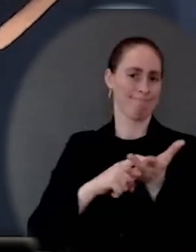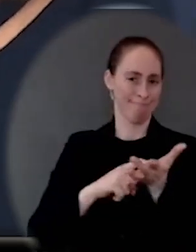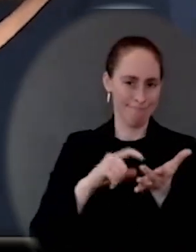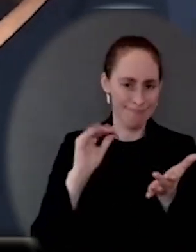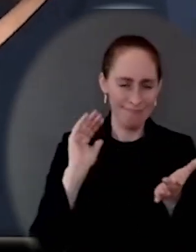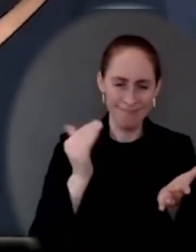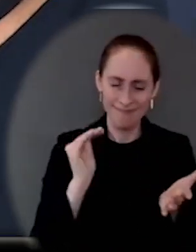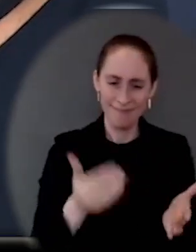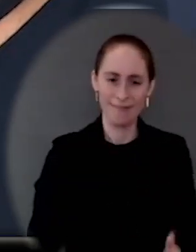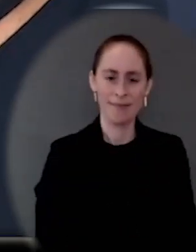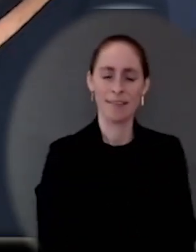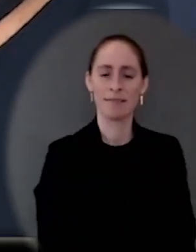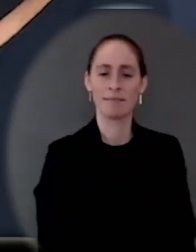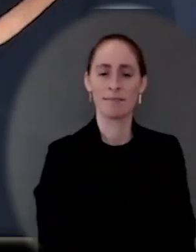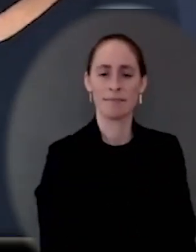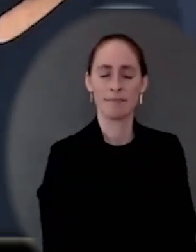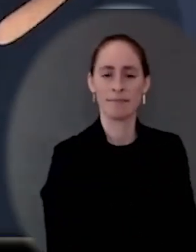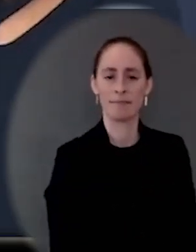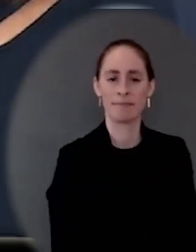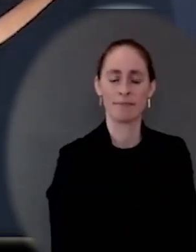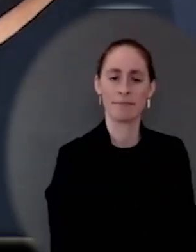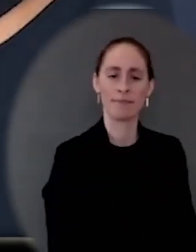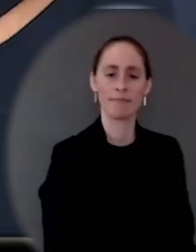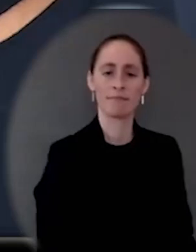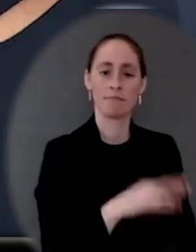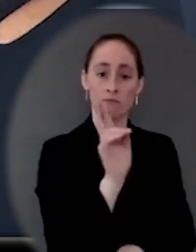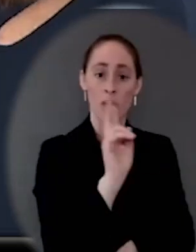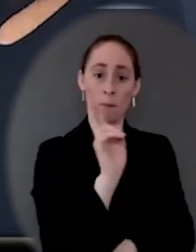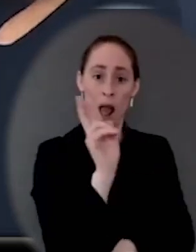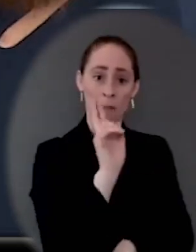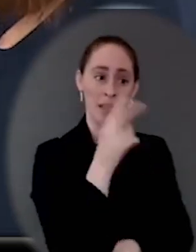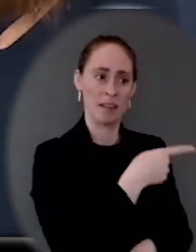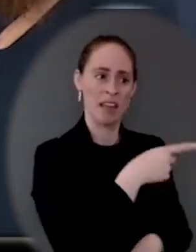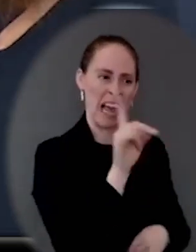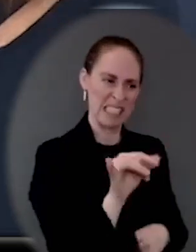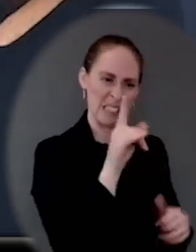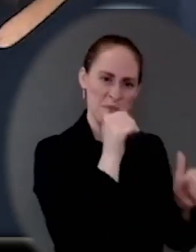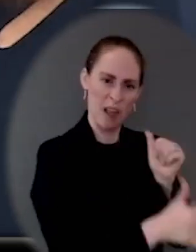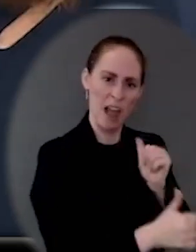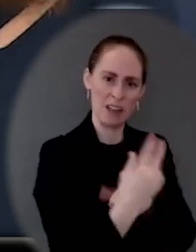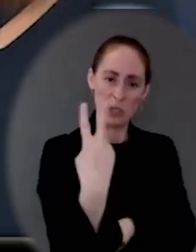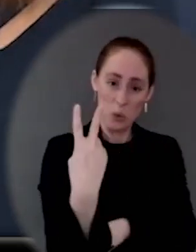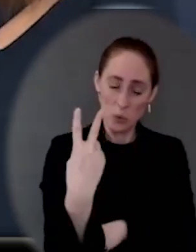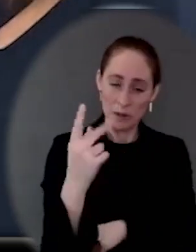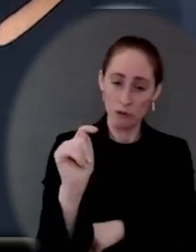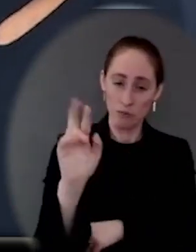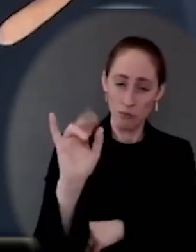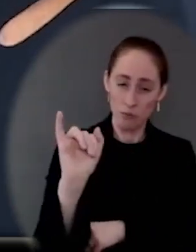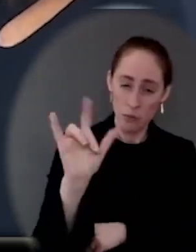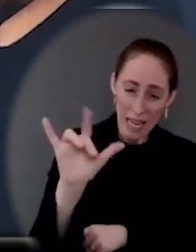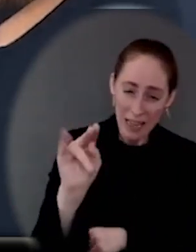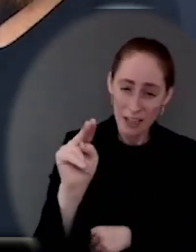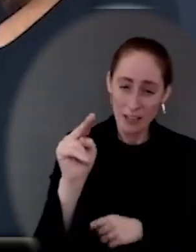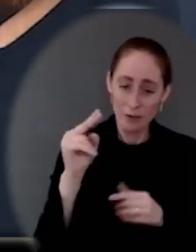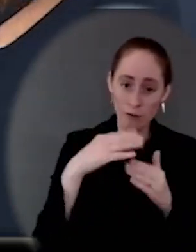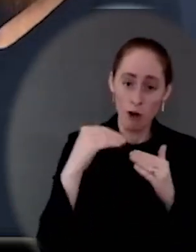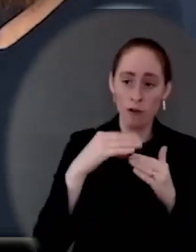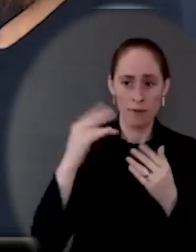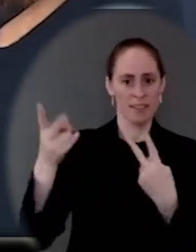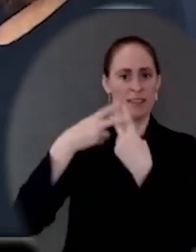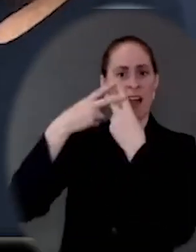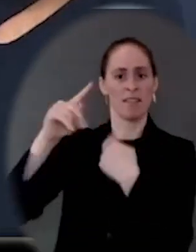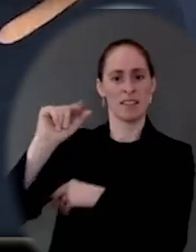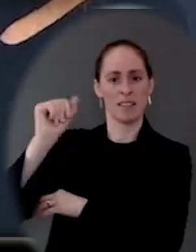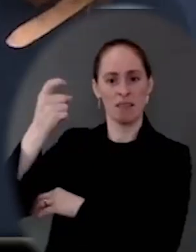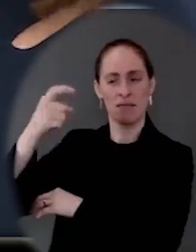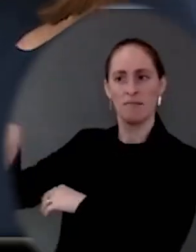and passed into law, the 2017 tax cuts, were $2 trillion, which were not paid for in any way, shape or form. That didn't seem to upset them at